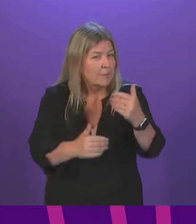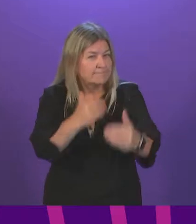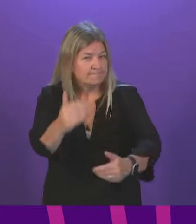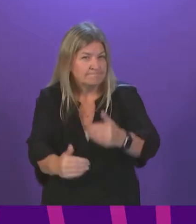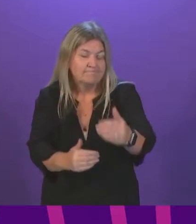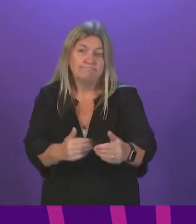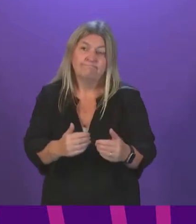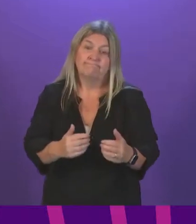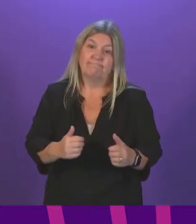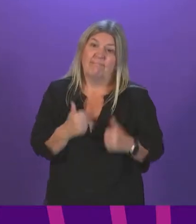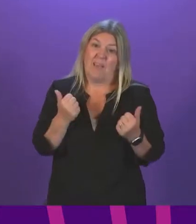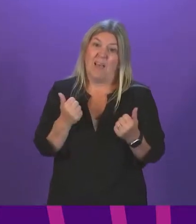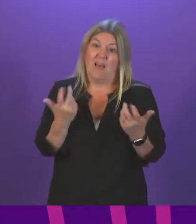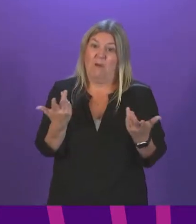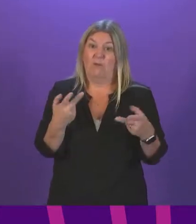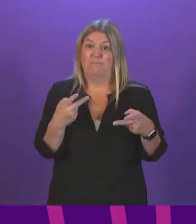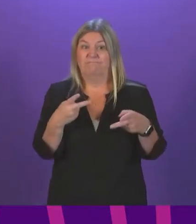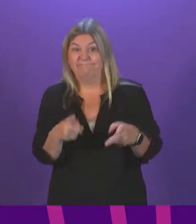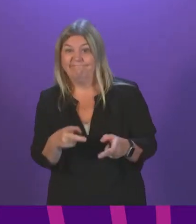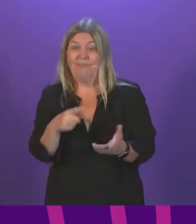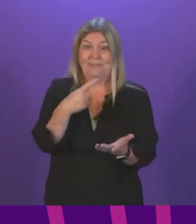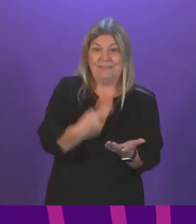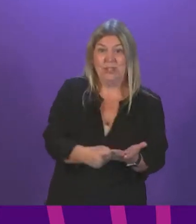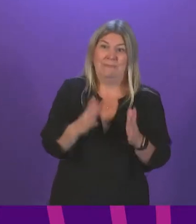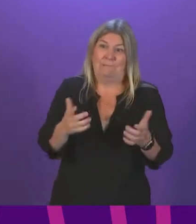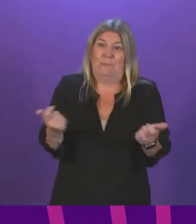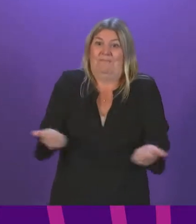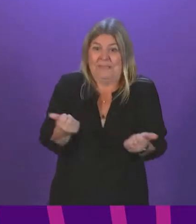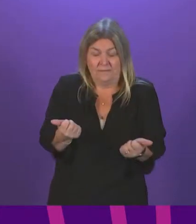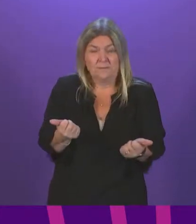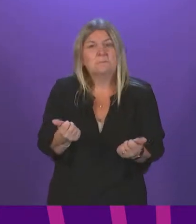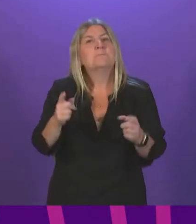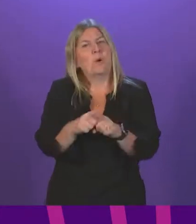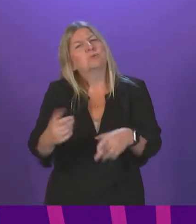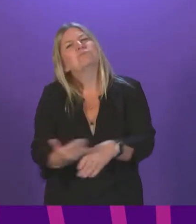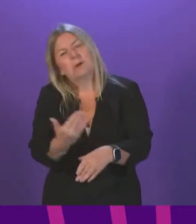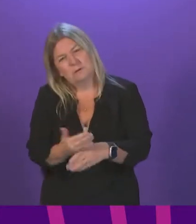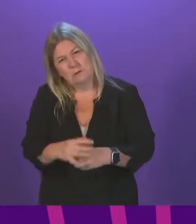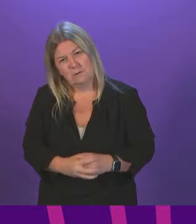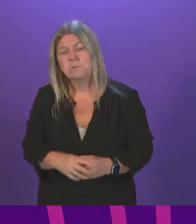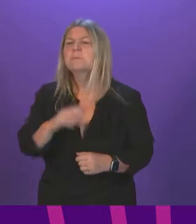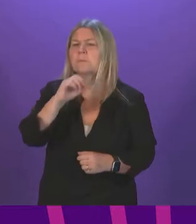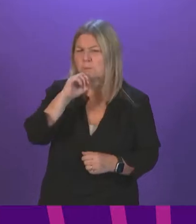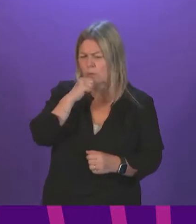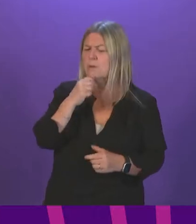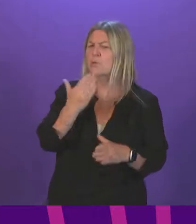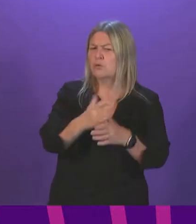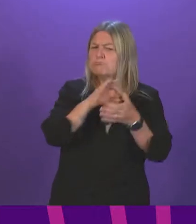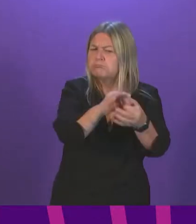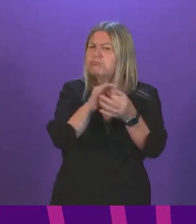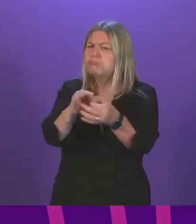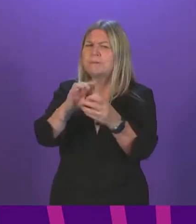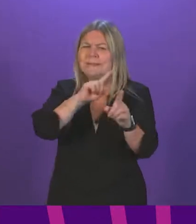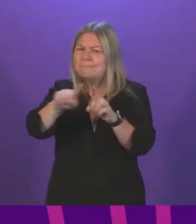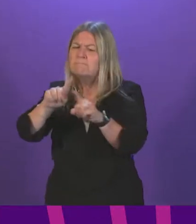effective, but they have equally got to be practical and able to be delivered. We will work with all of the relevant sectors that are affected in a